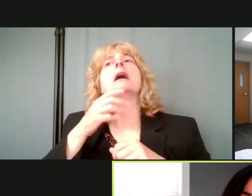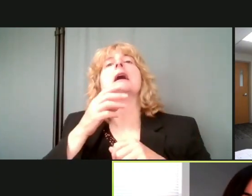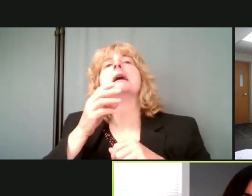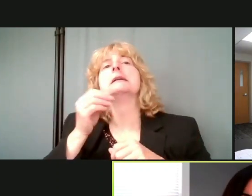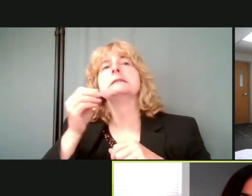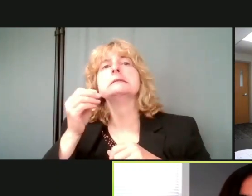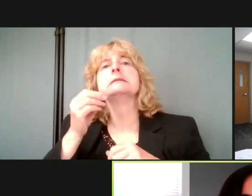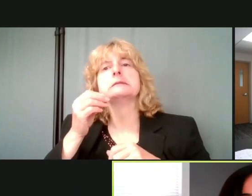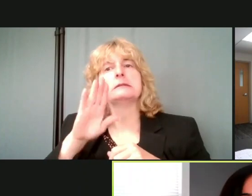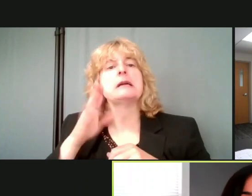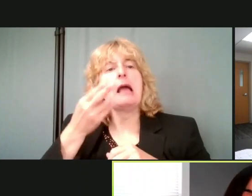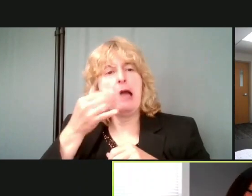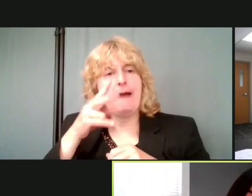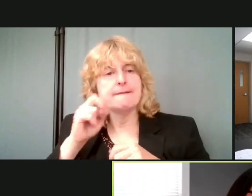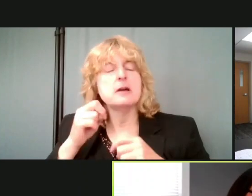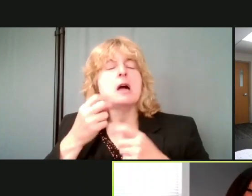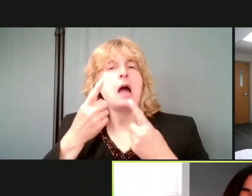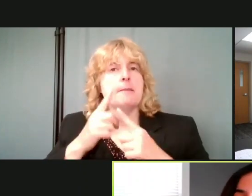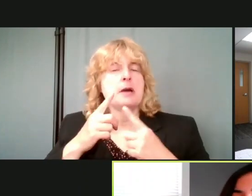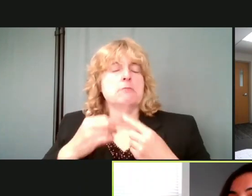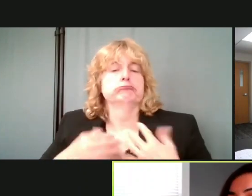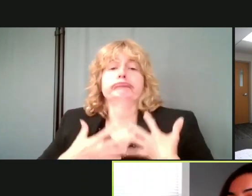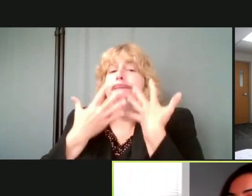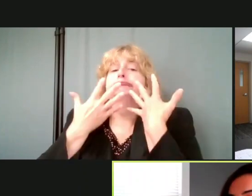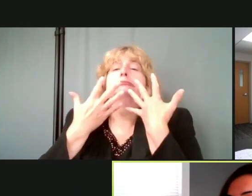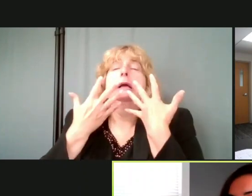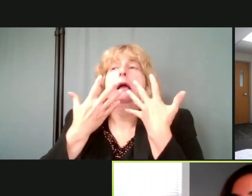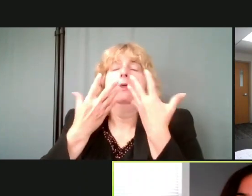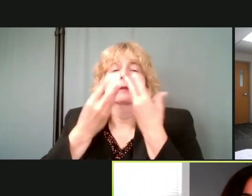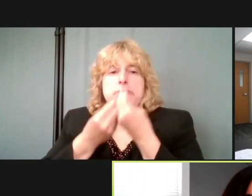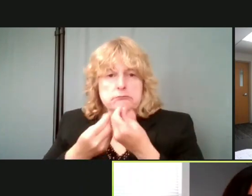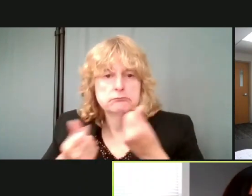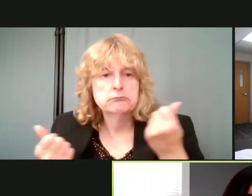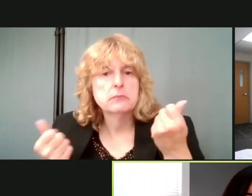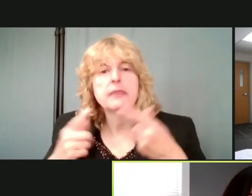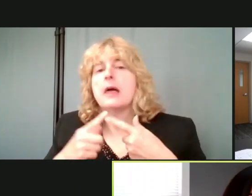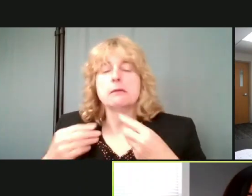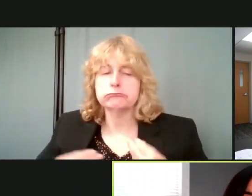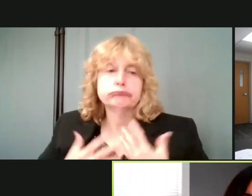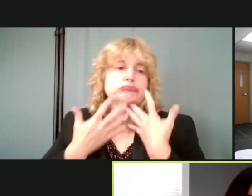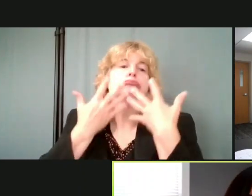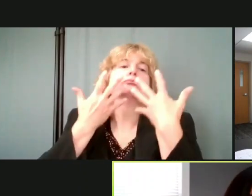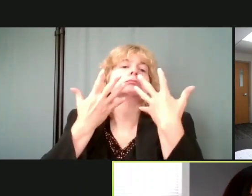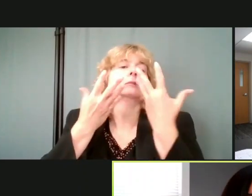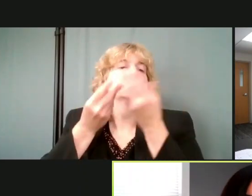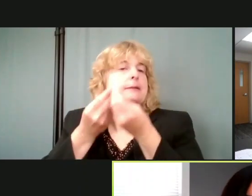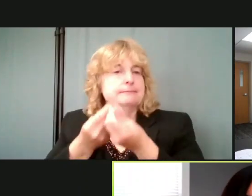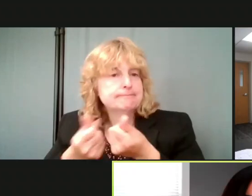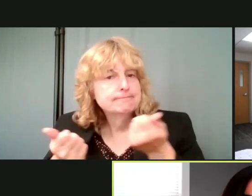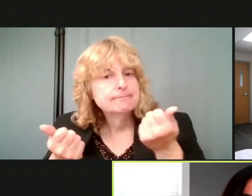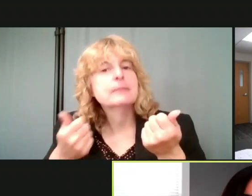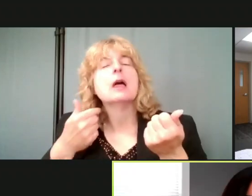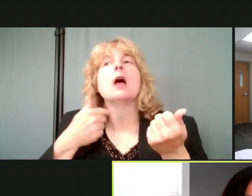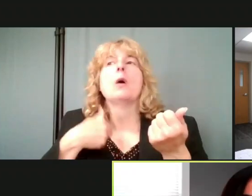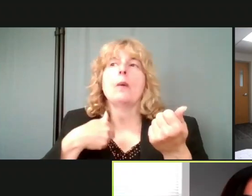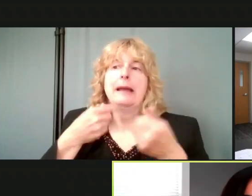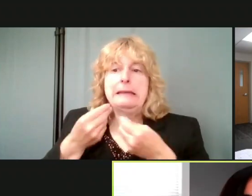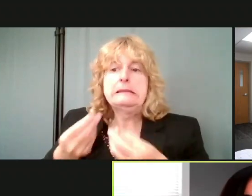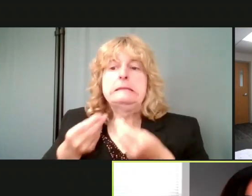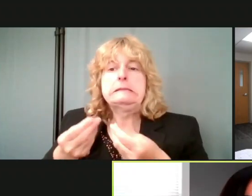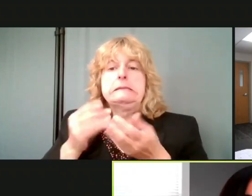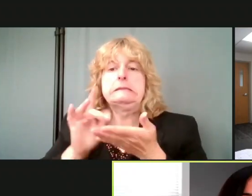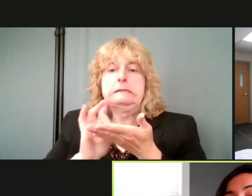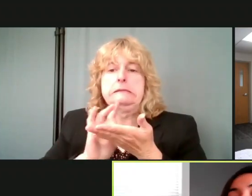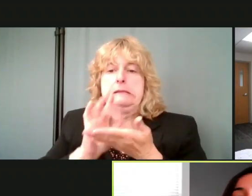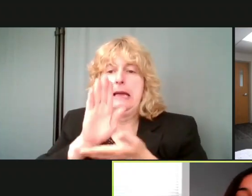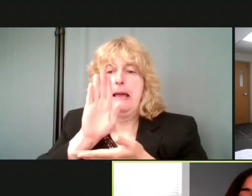and they go away, they flare up and they go away. So we've been, you know, on a steady dose of Benadryl, of Zyrtec, just to try to get